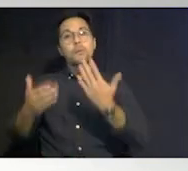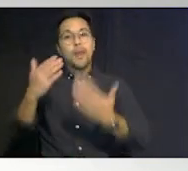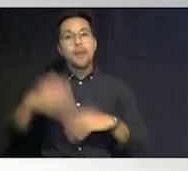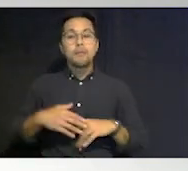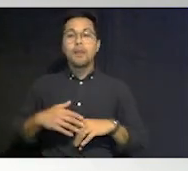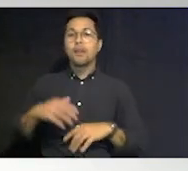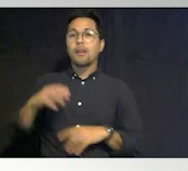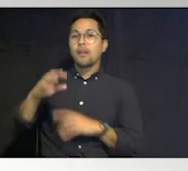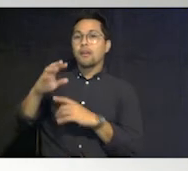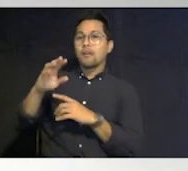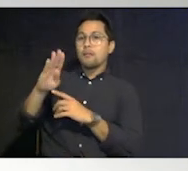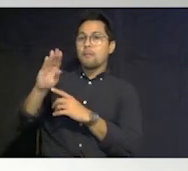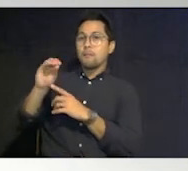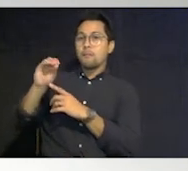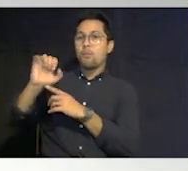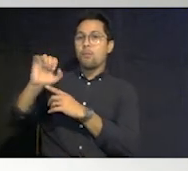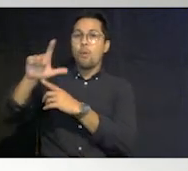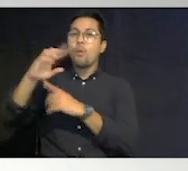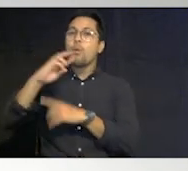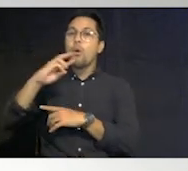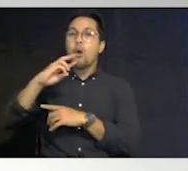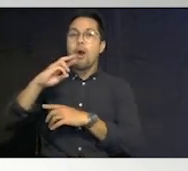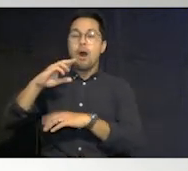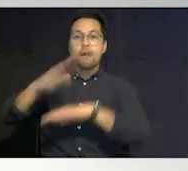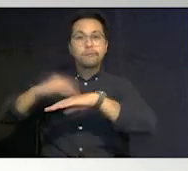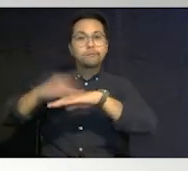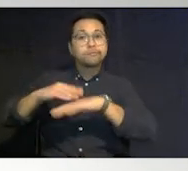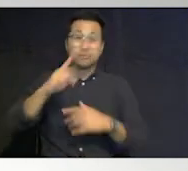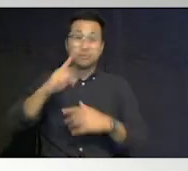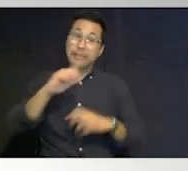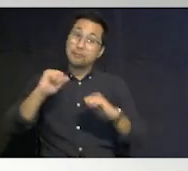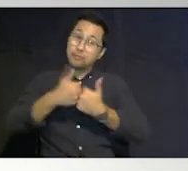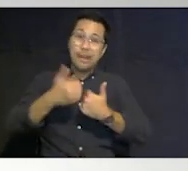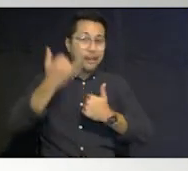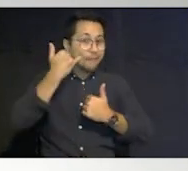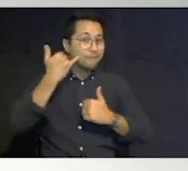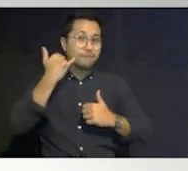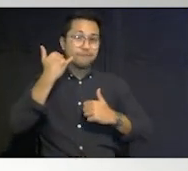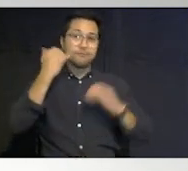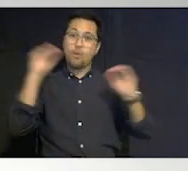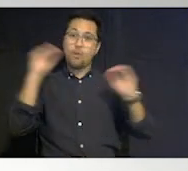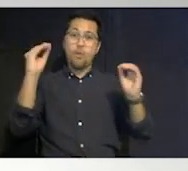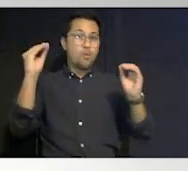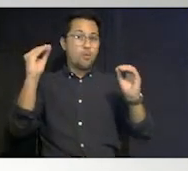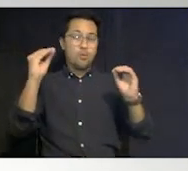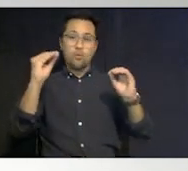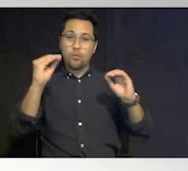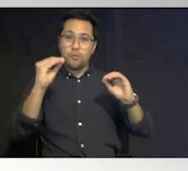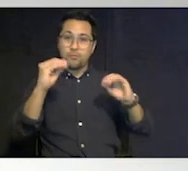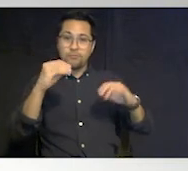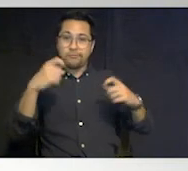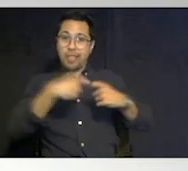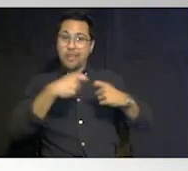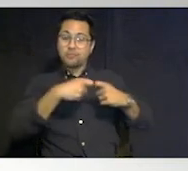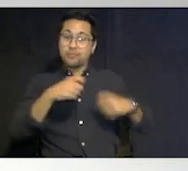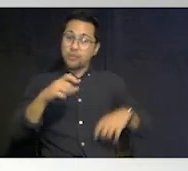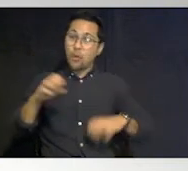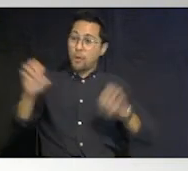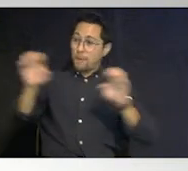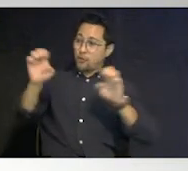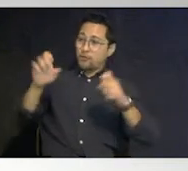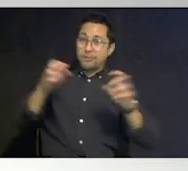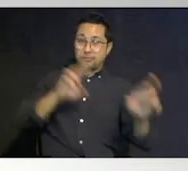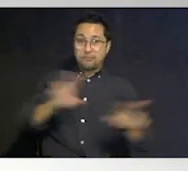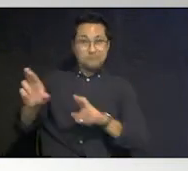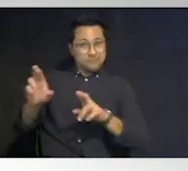notice which can be particularly challenging if you don't have any power again emergency management really plays the lead role here